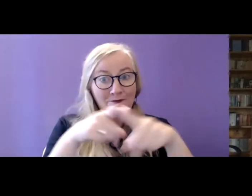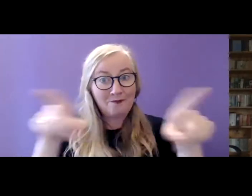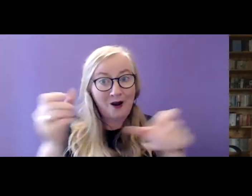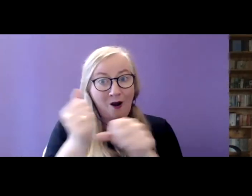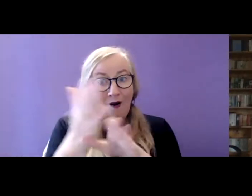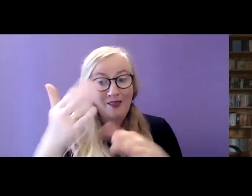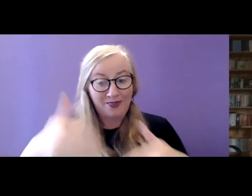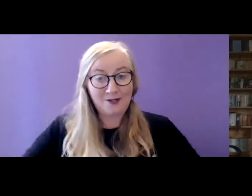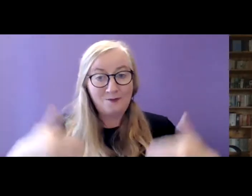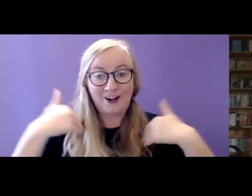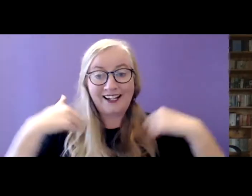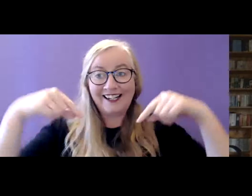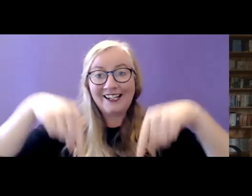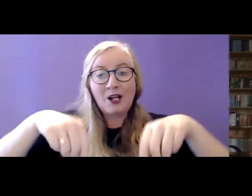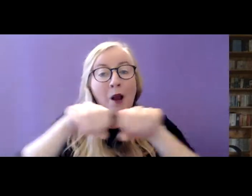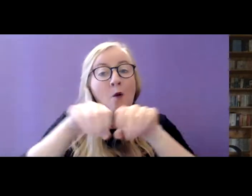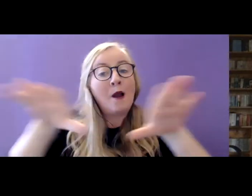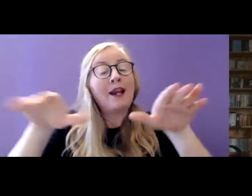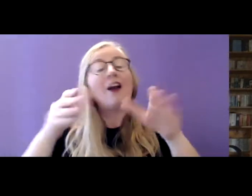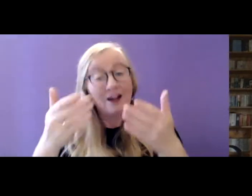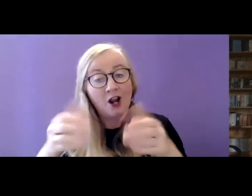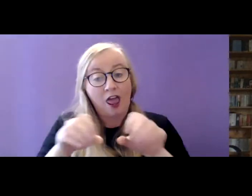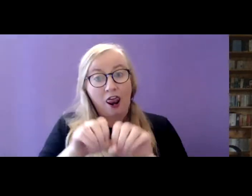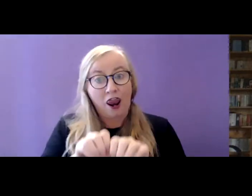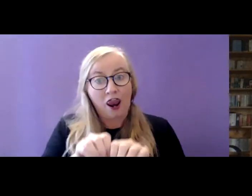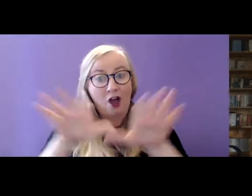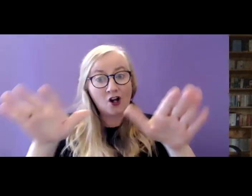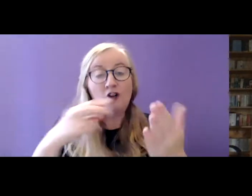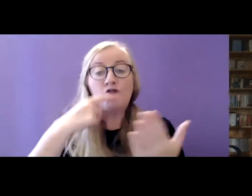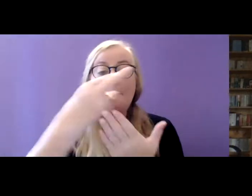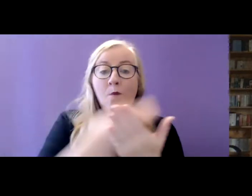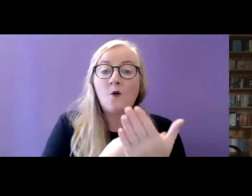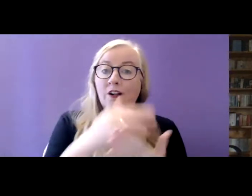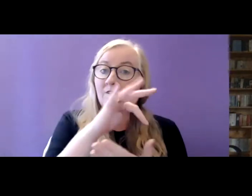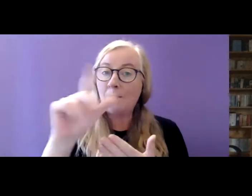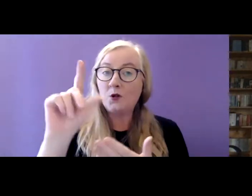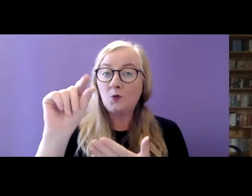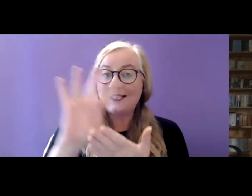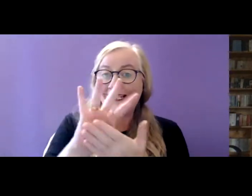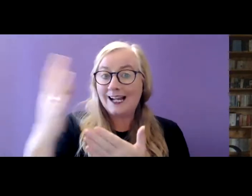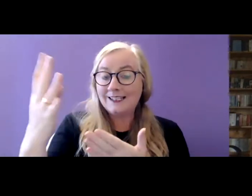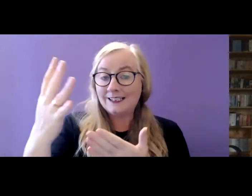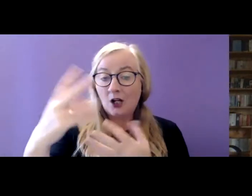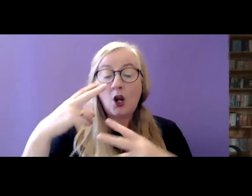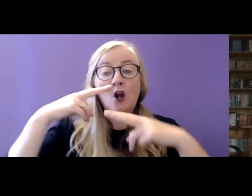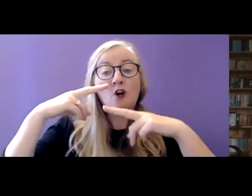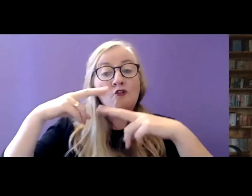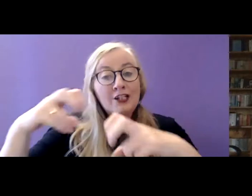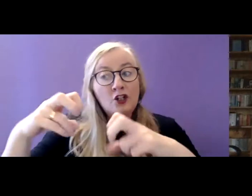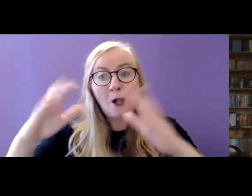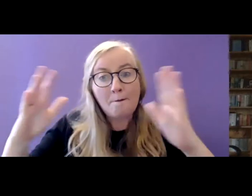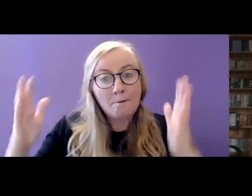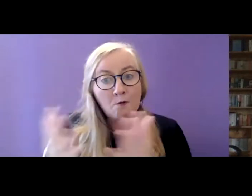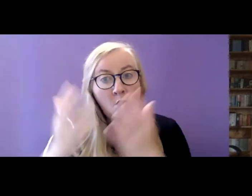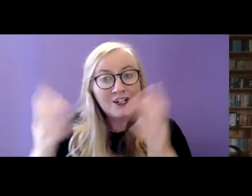to this webinar to launch the reports from our 2019 research promotion scheme and